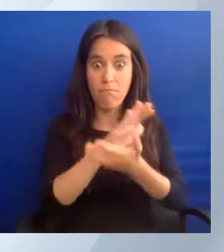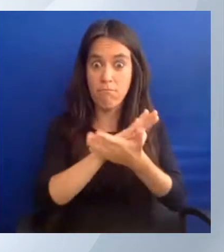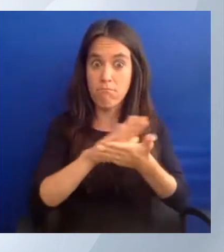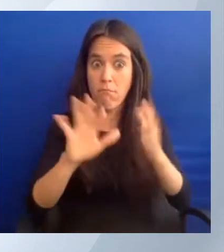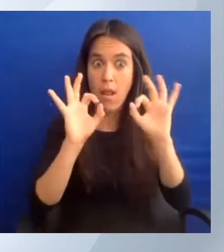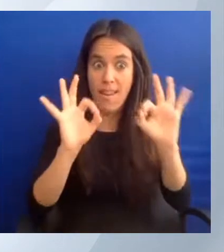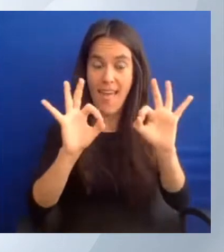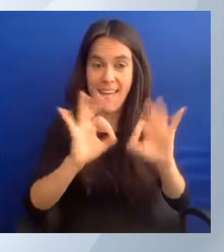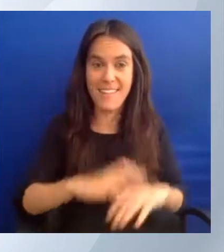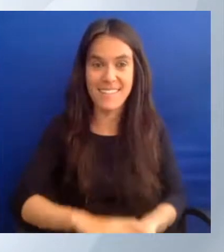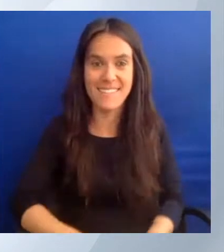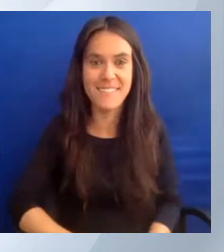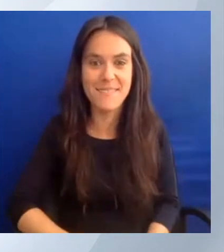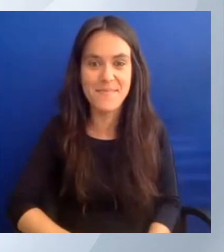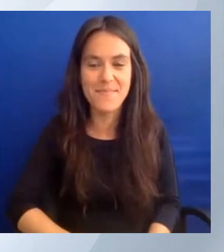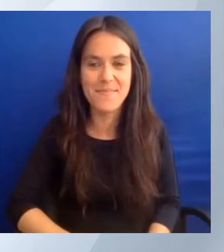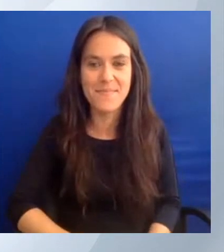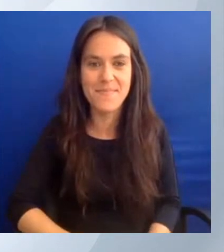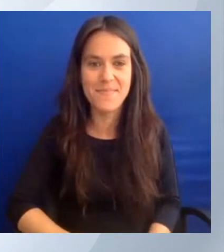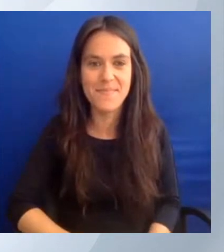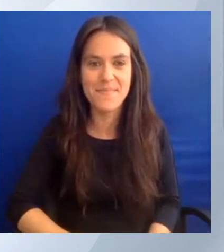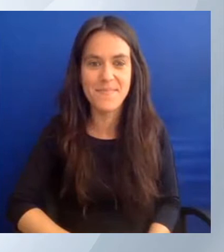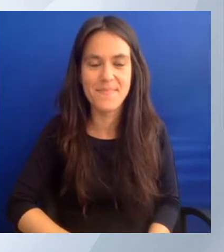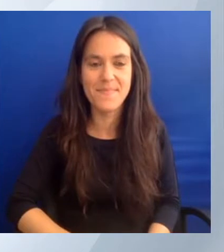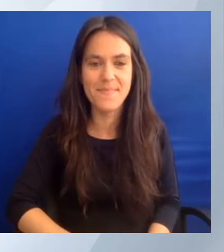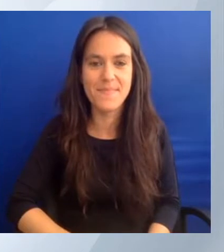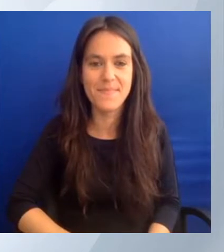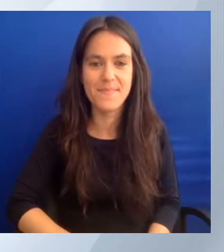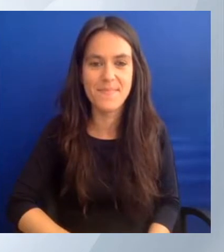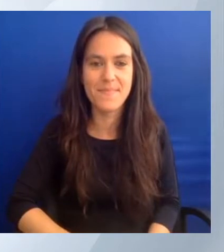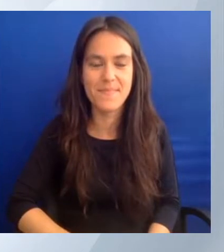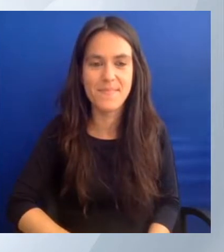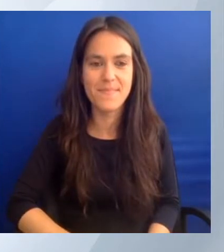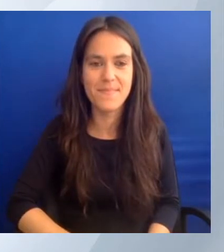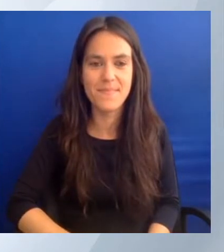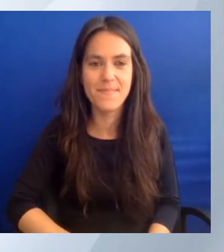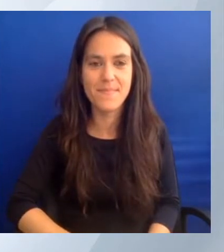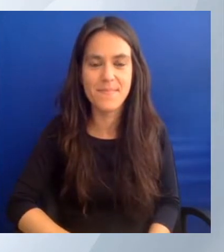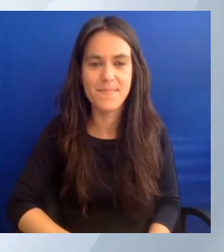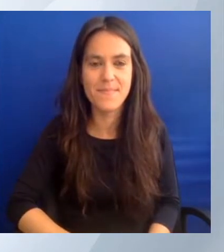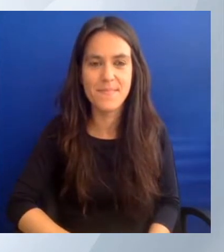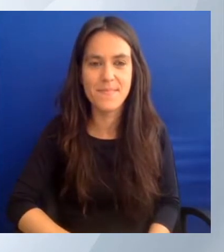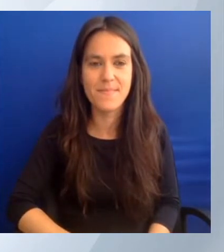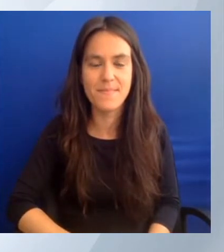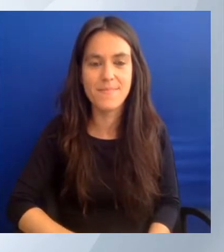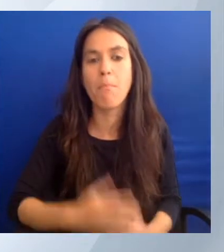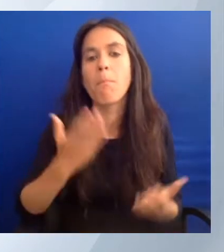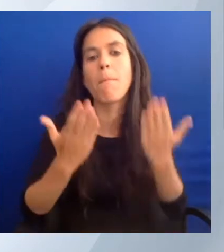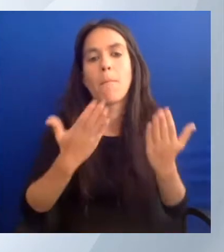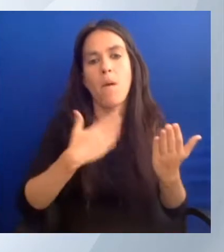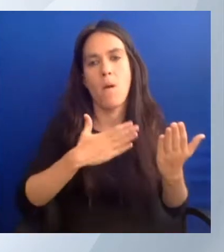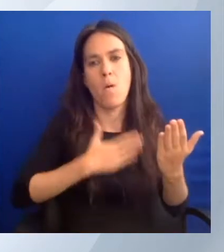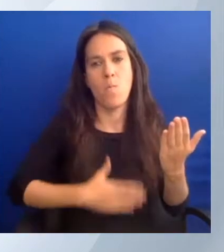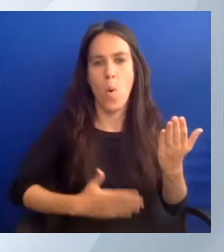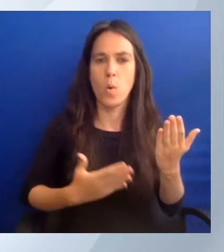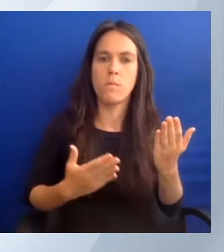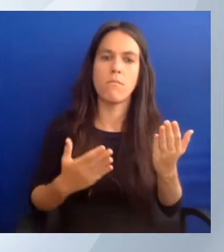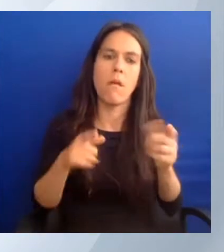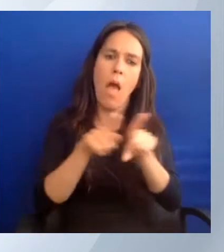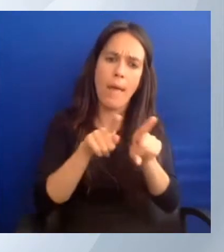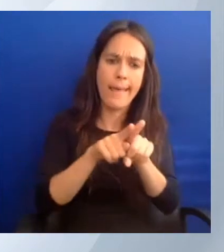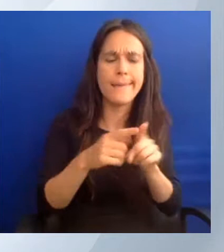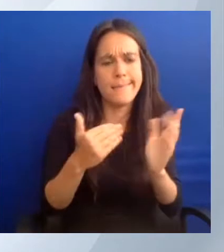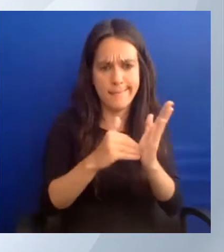But I wanted to go the same way that I did before. I have a storage account. I'm going to push a dash in there and